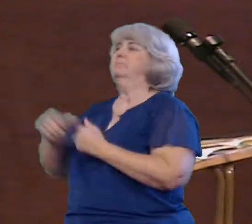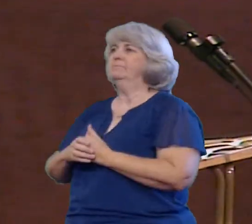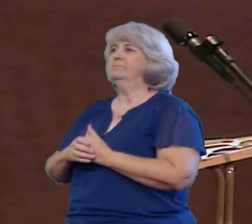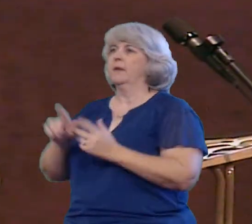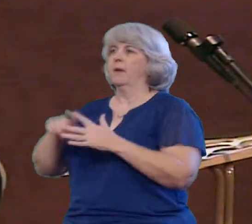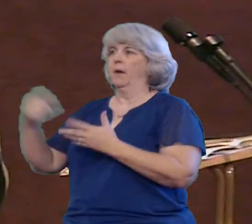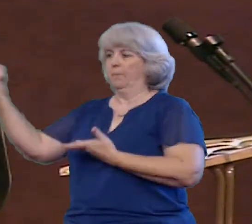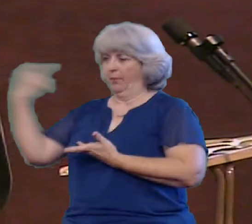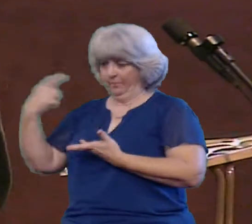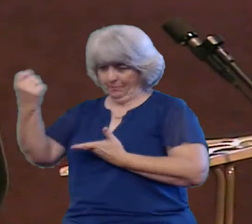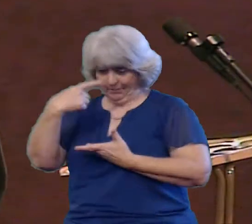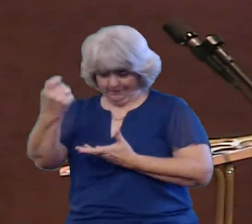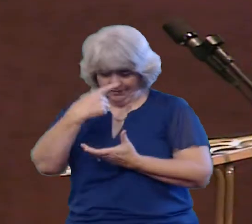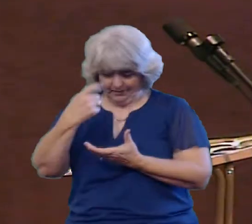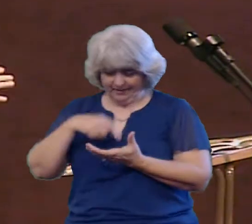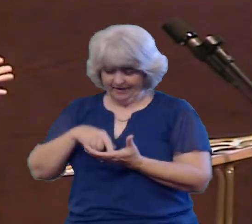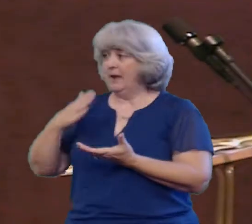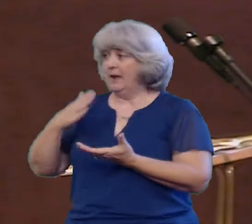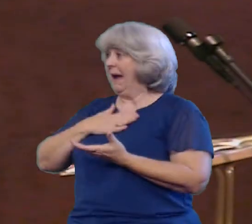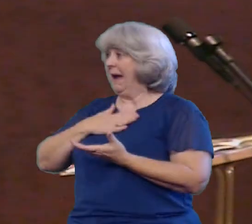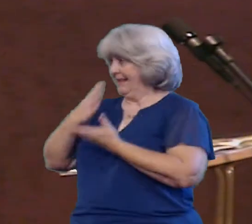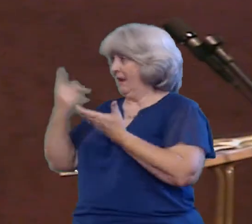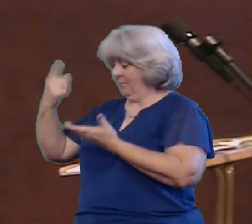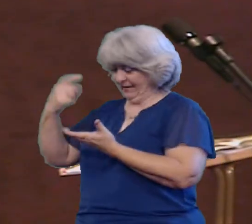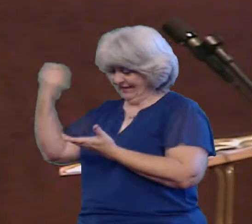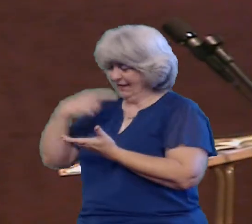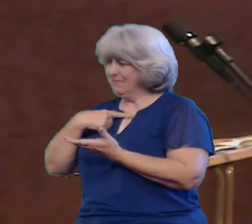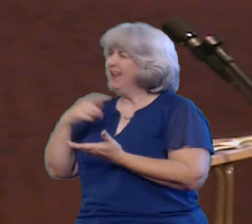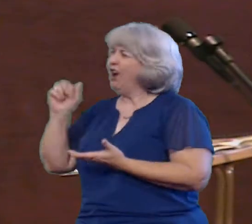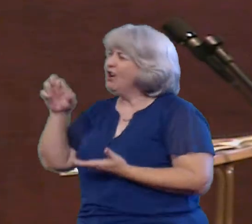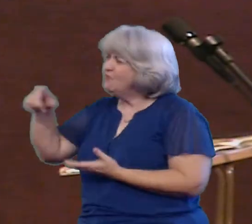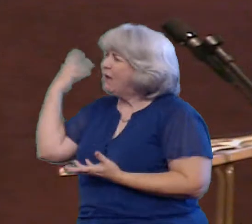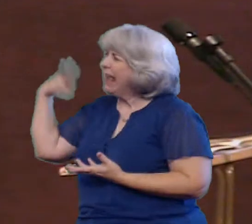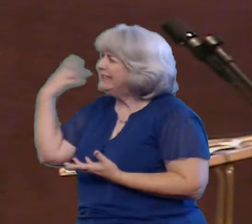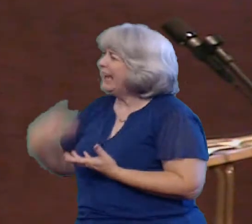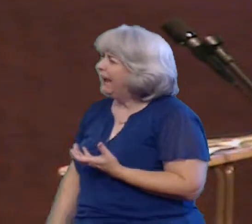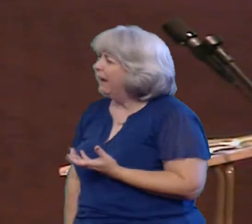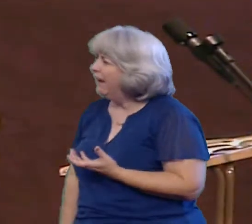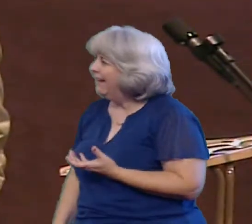My response was are you going crazy That's why I said some people are going to think you're going crazy